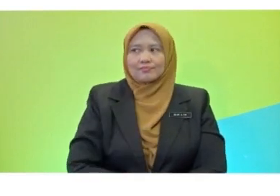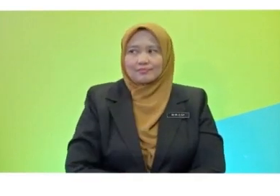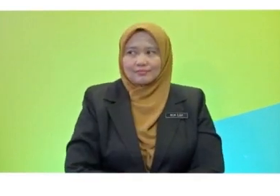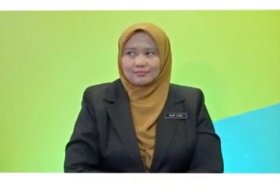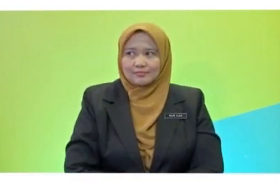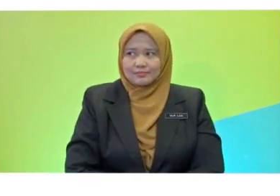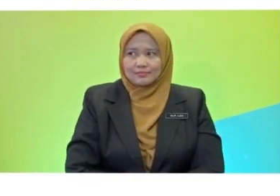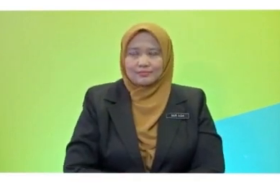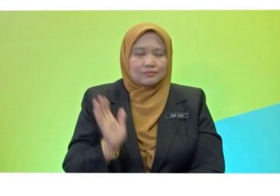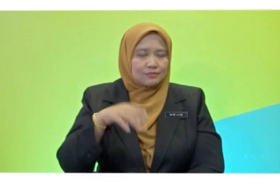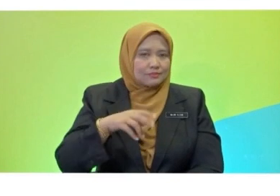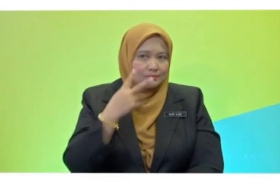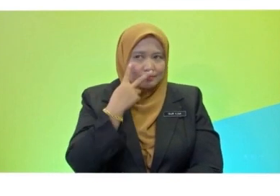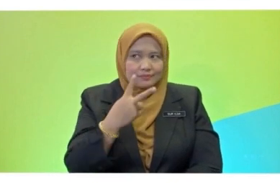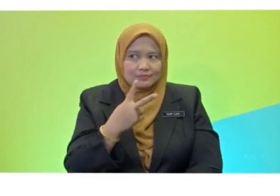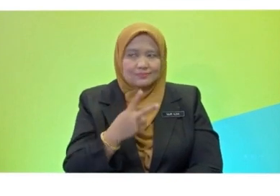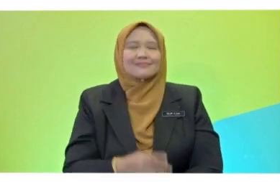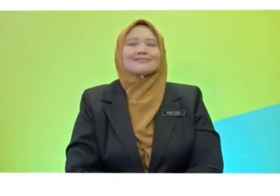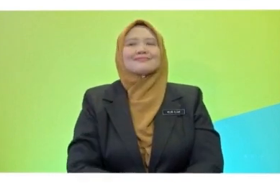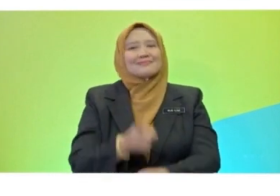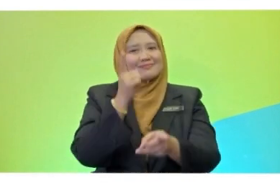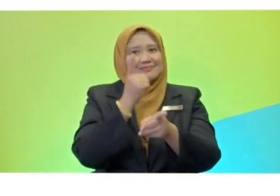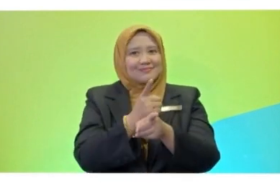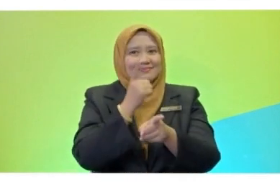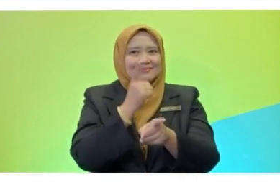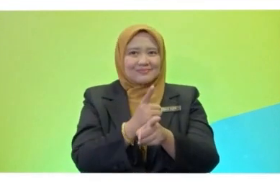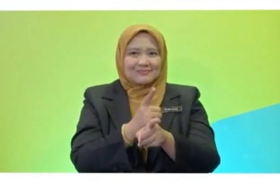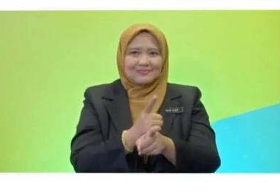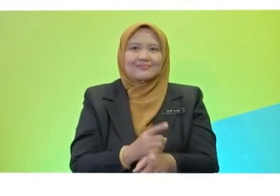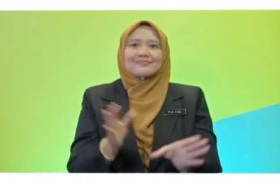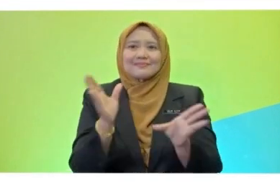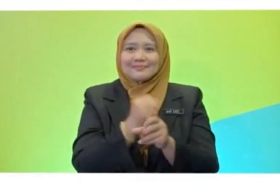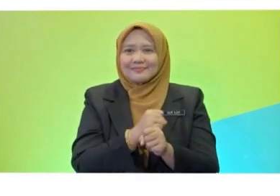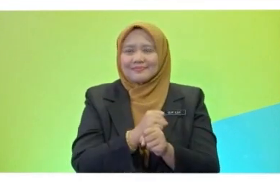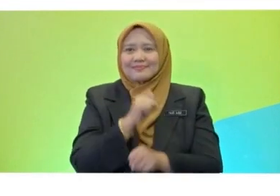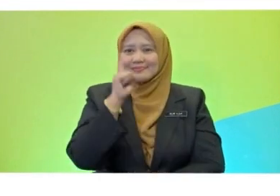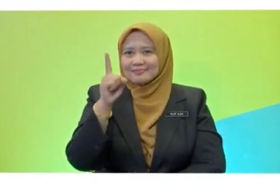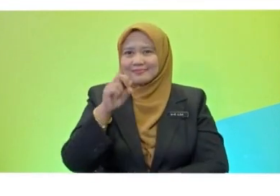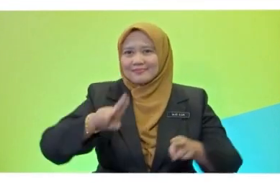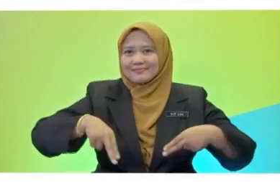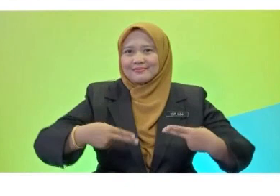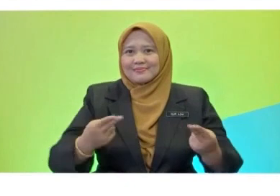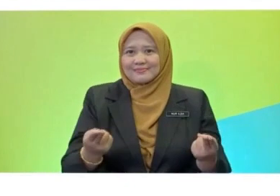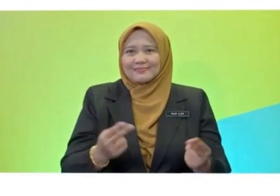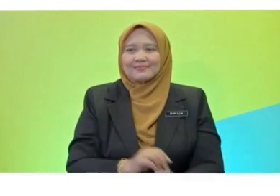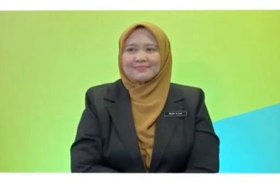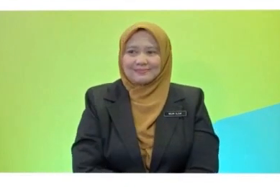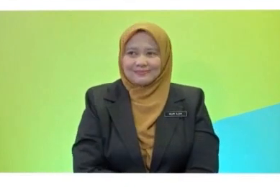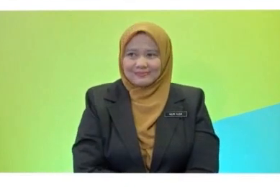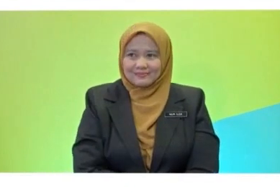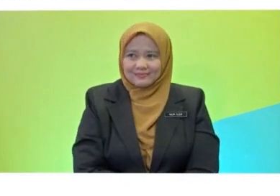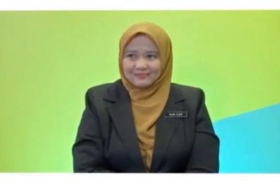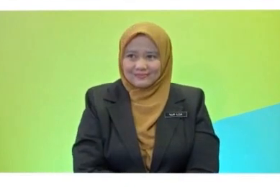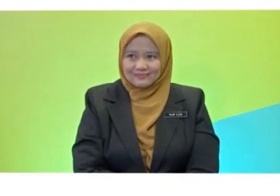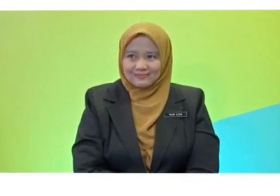let's check the answers. Yes! Excellent. So, he deserves a reward. Good job! Okay,